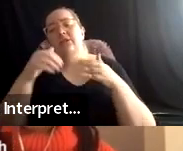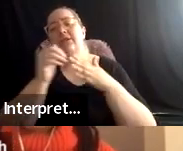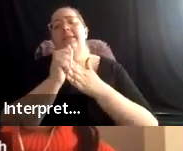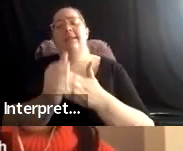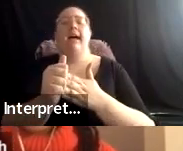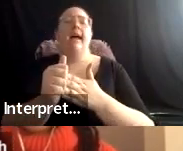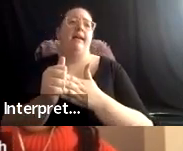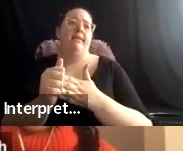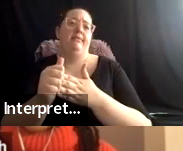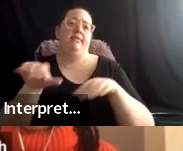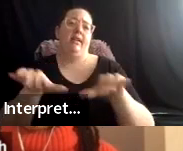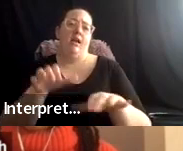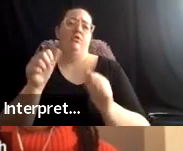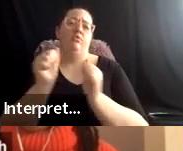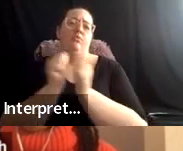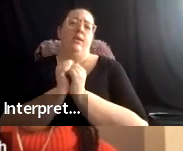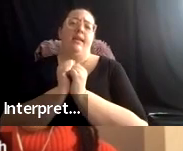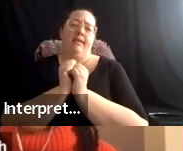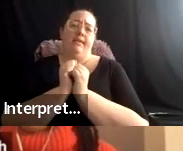decolonial movements.